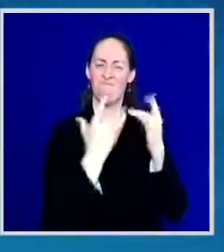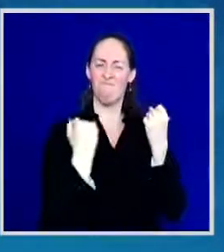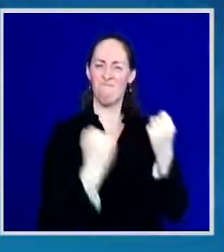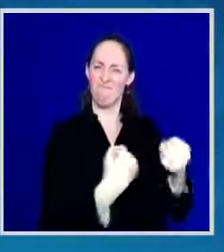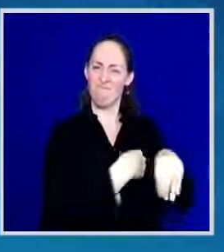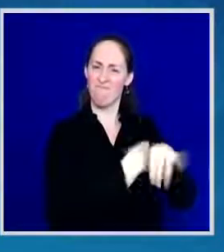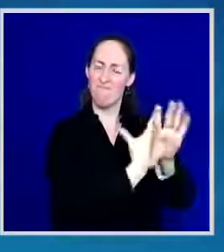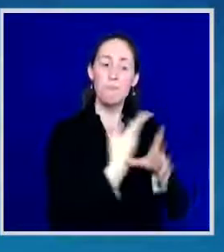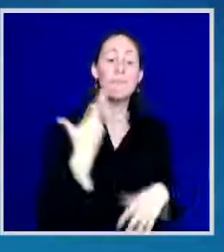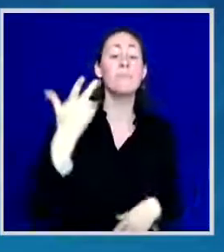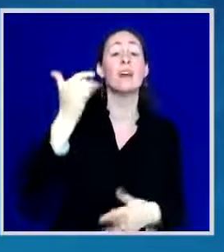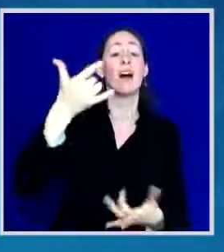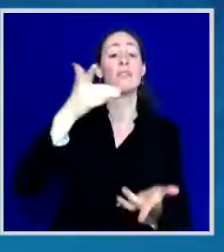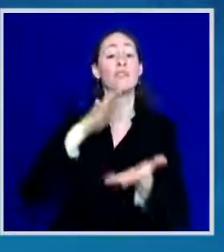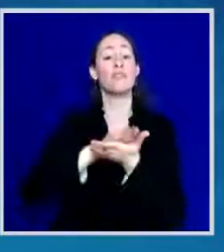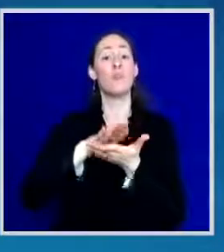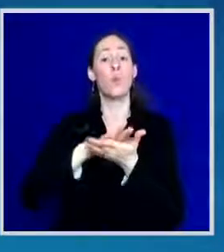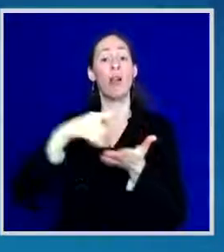online.